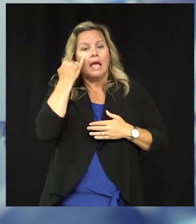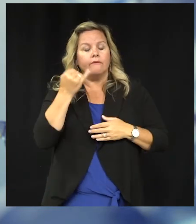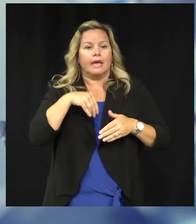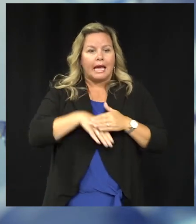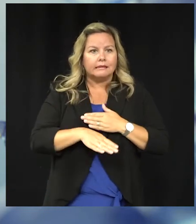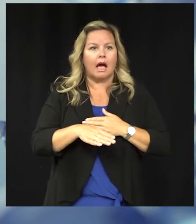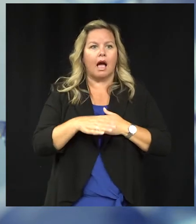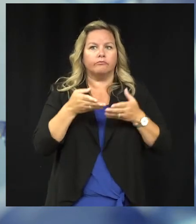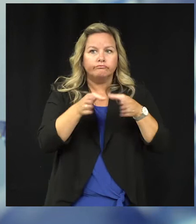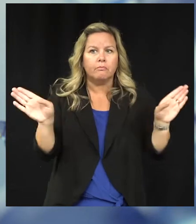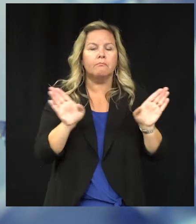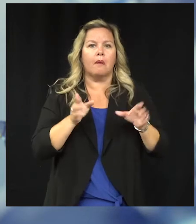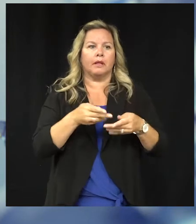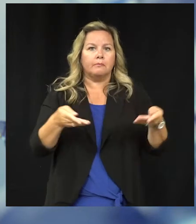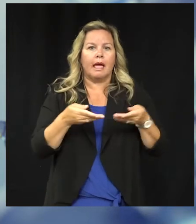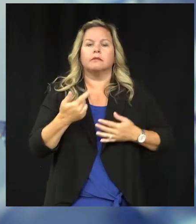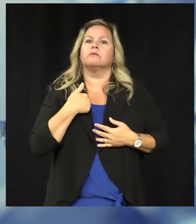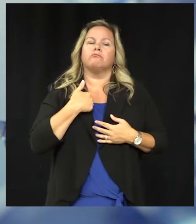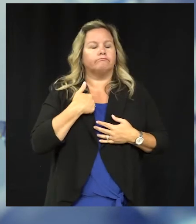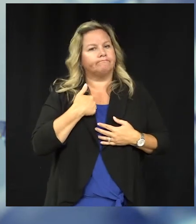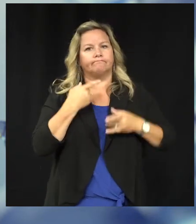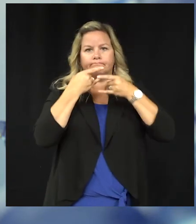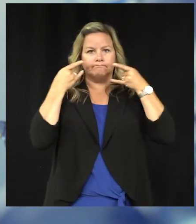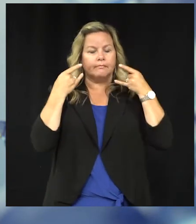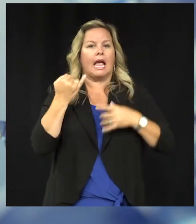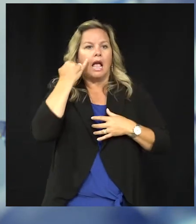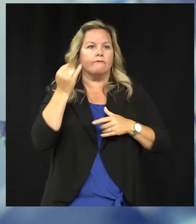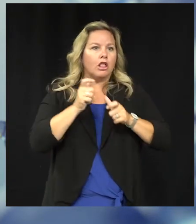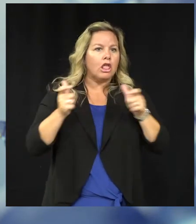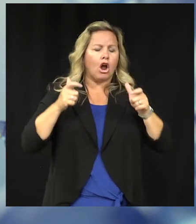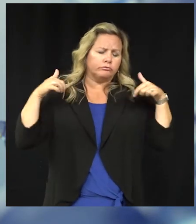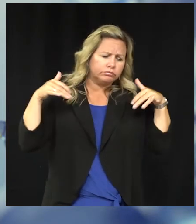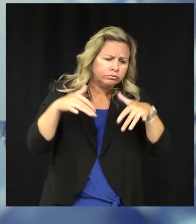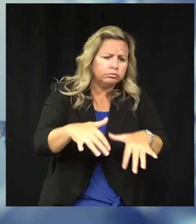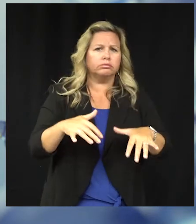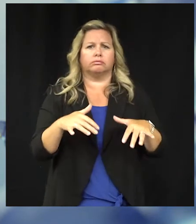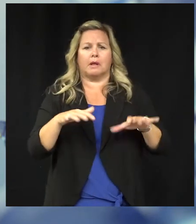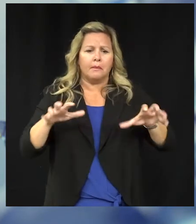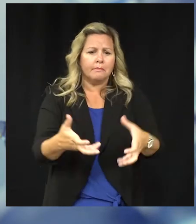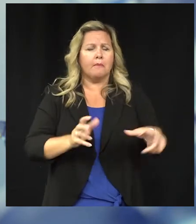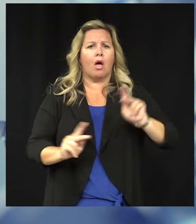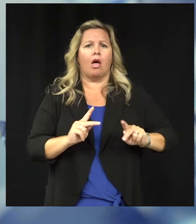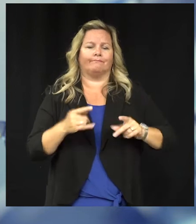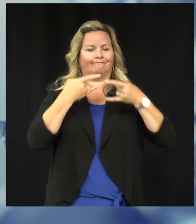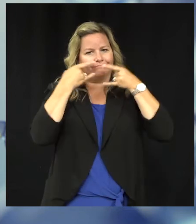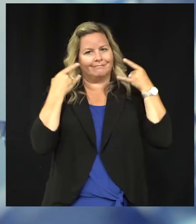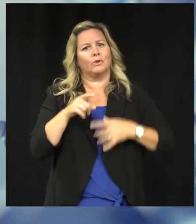public place you should be wearing a facial covering. If you're going to a large gathering outdoors you should be doing it then as well.